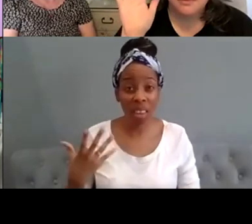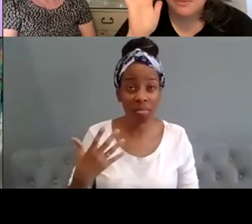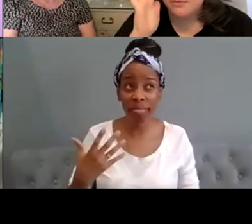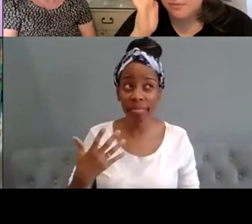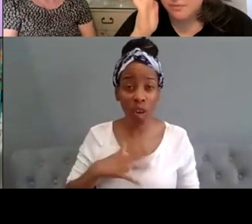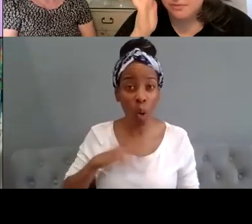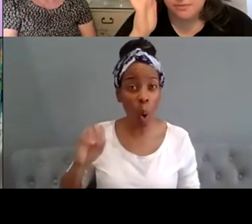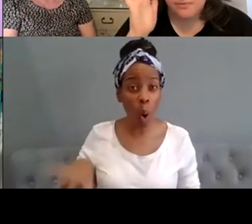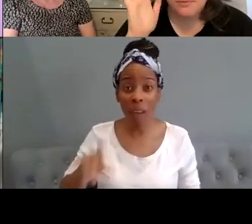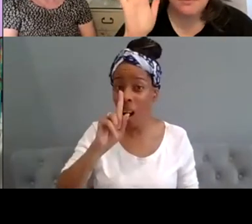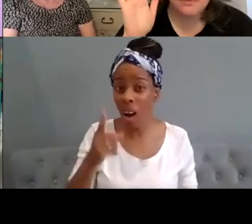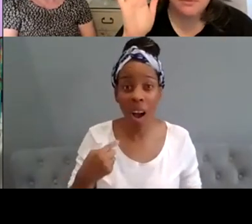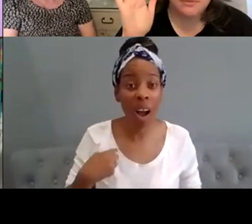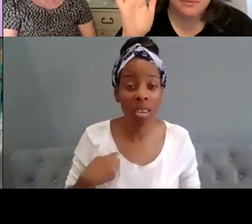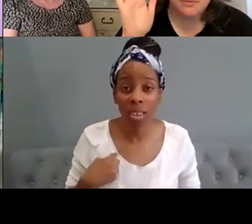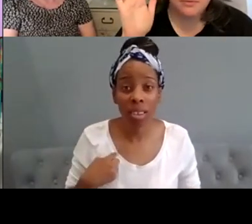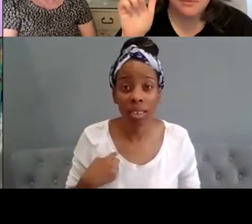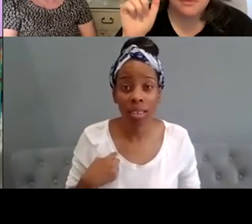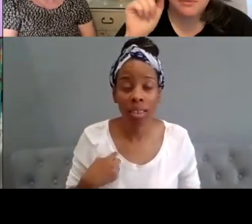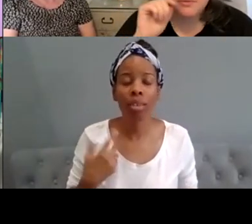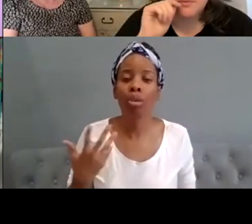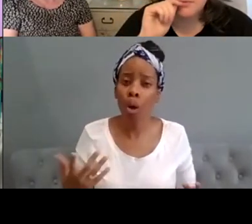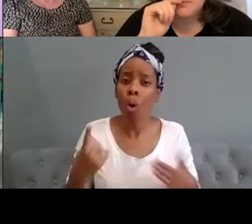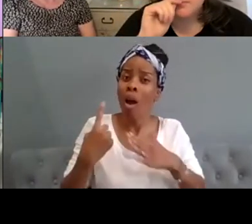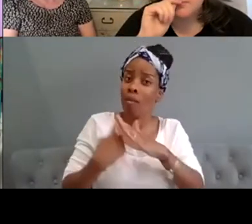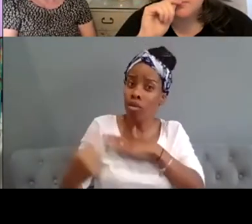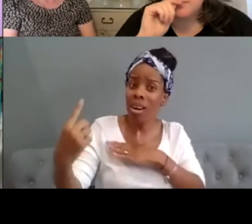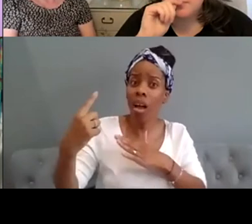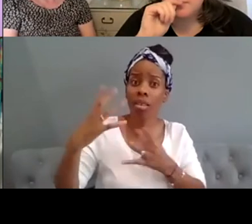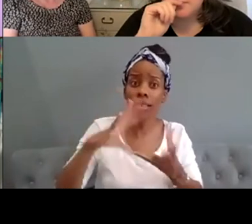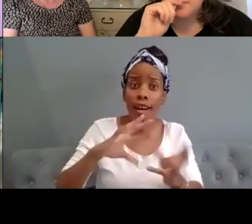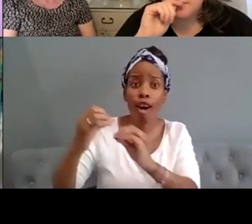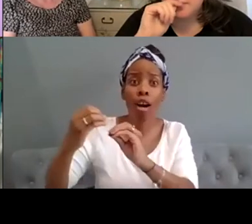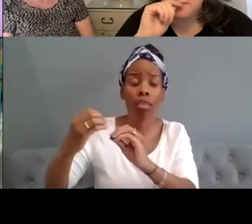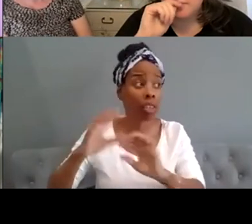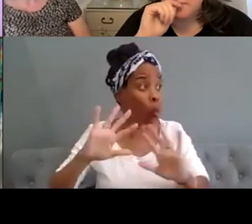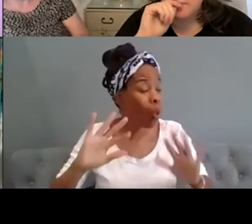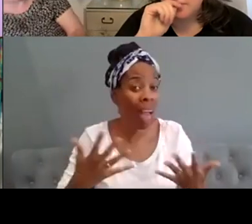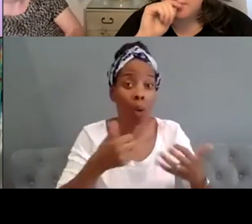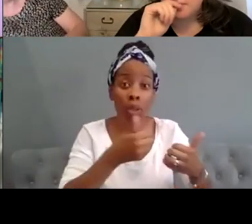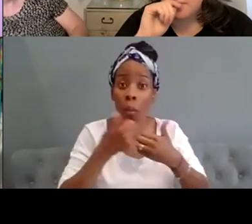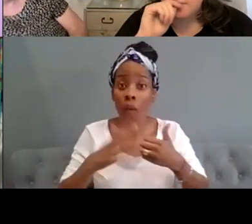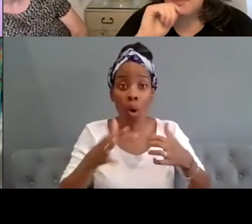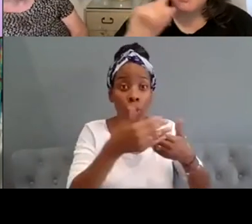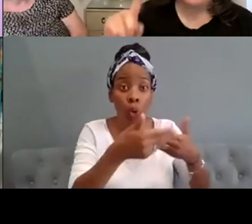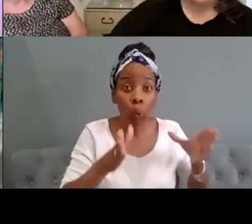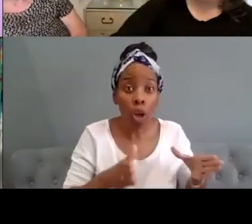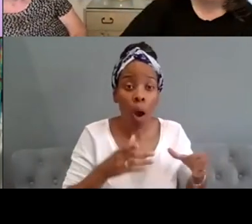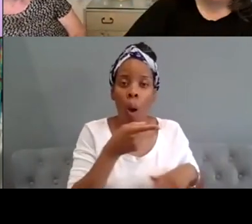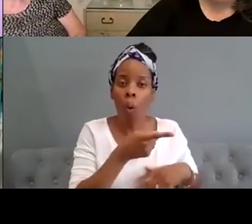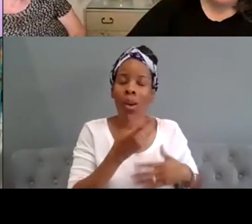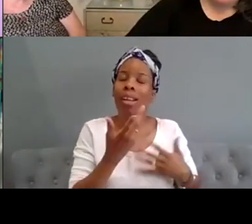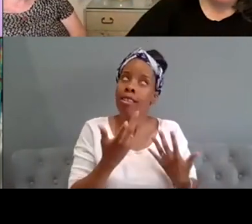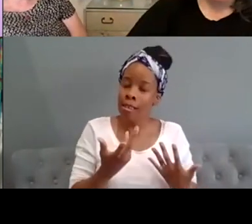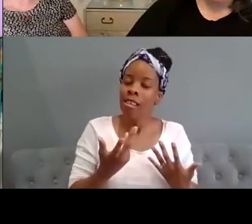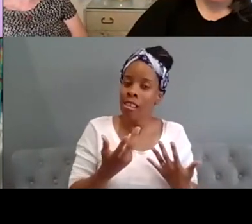think it's very it is very hard actually for freelance artists as well who are outside of supported studios because you do have to